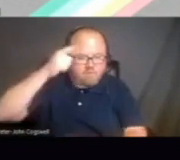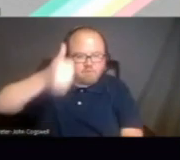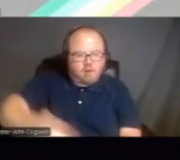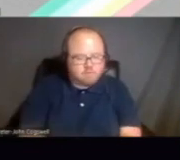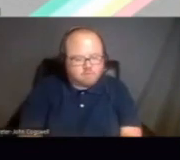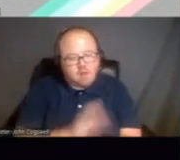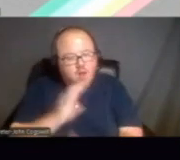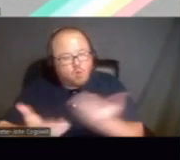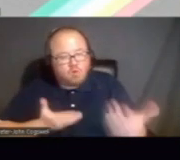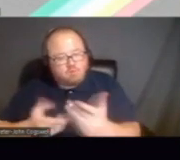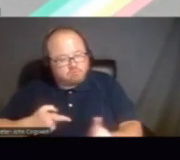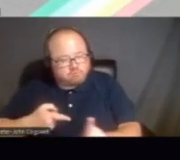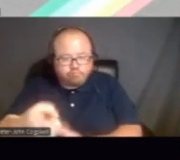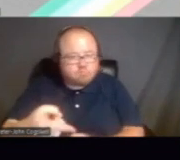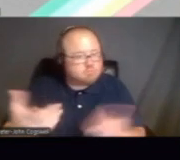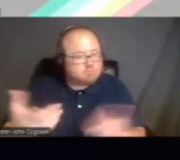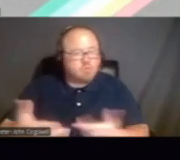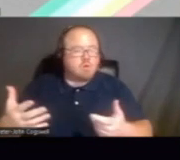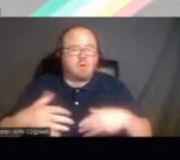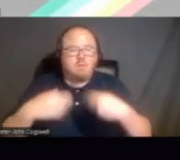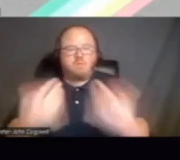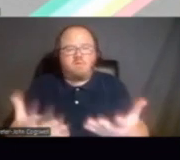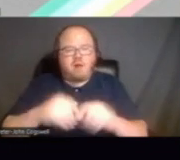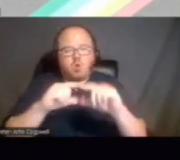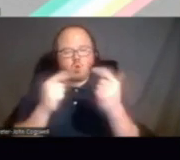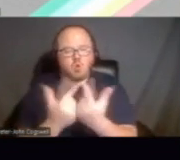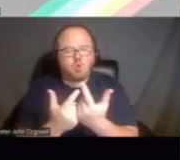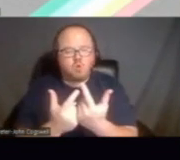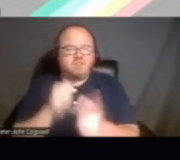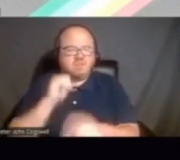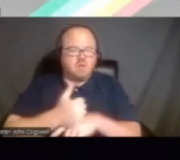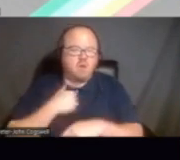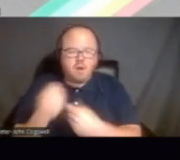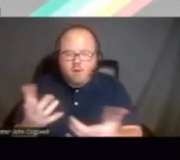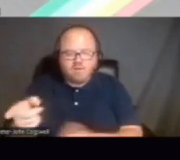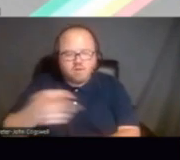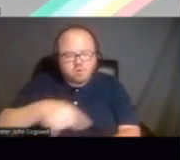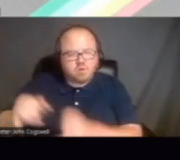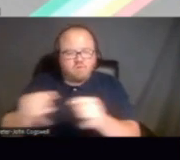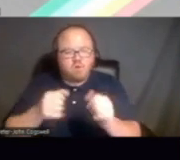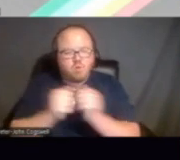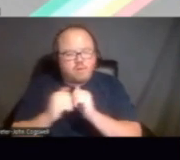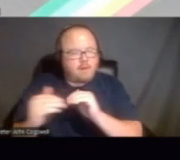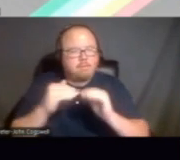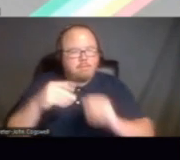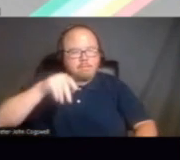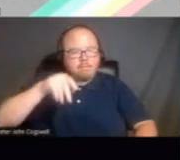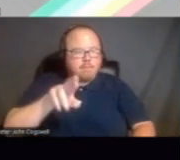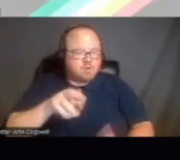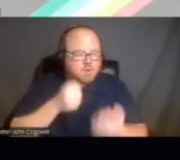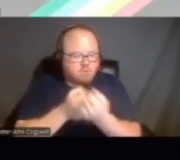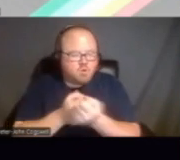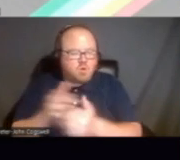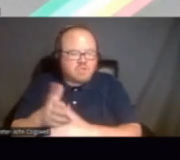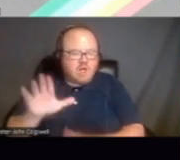services are mainly to provide in a group setting, which provides individuals who need peer support and a chance to share experiences and